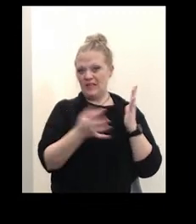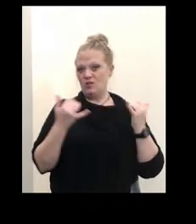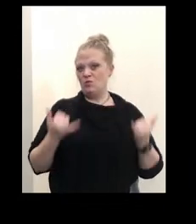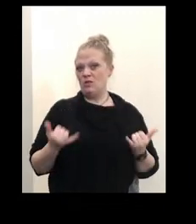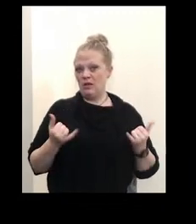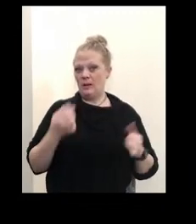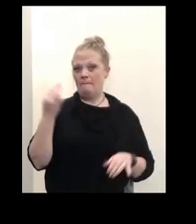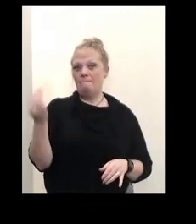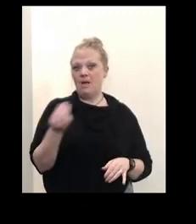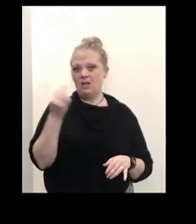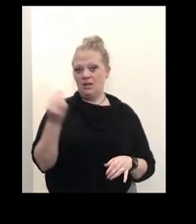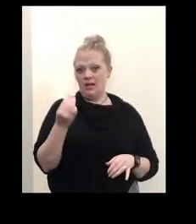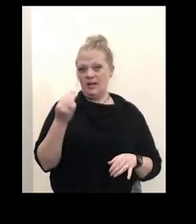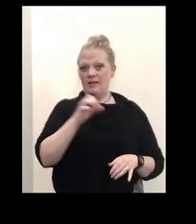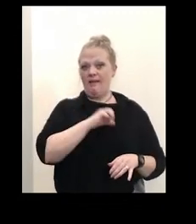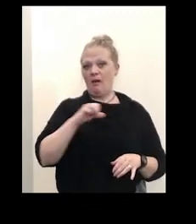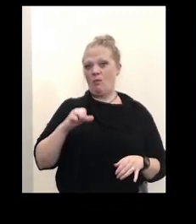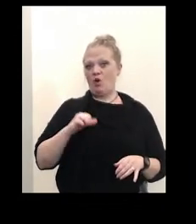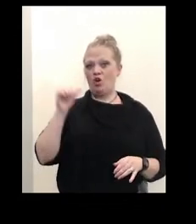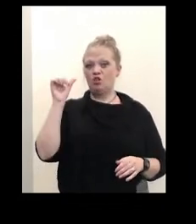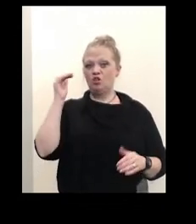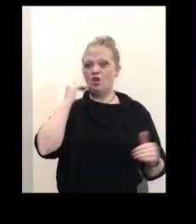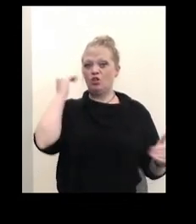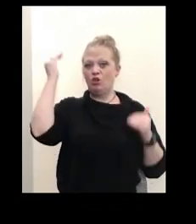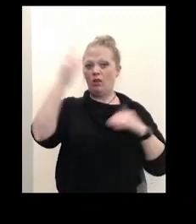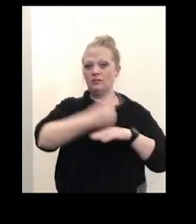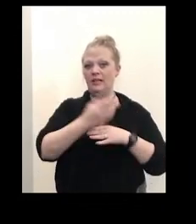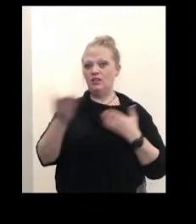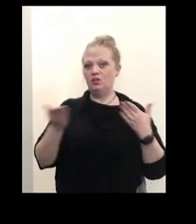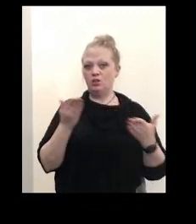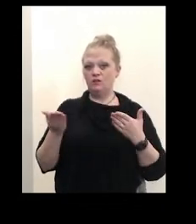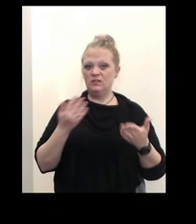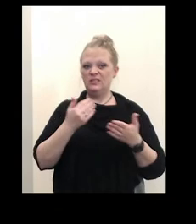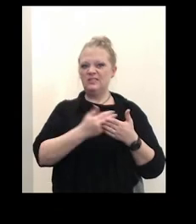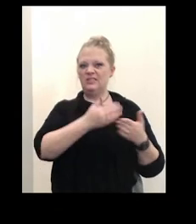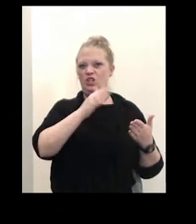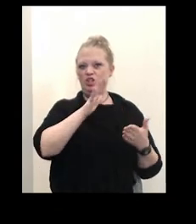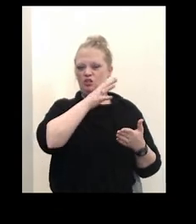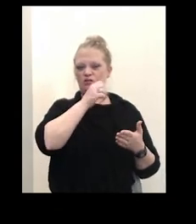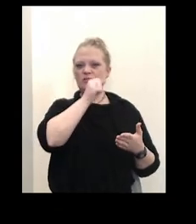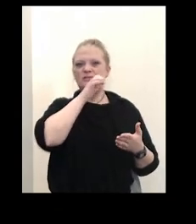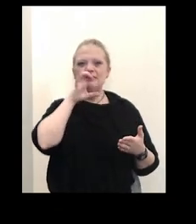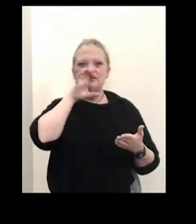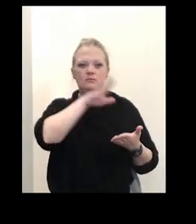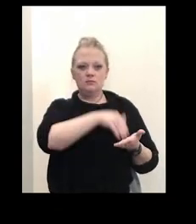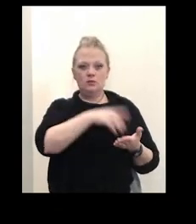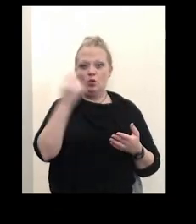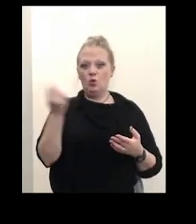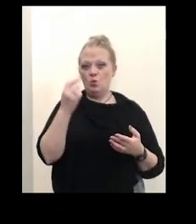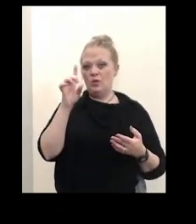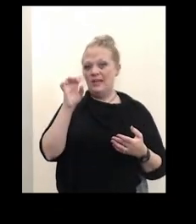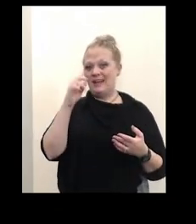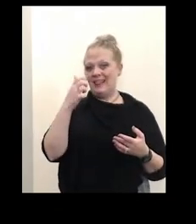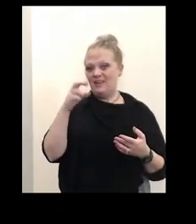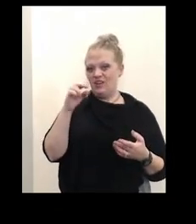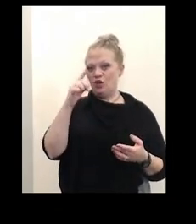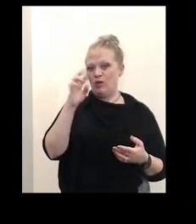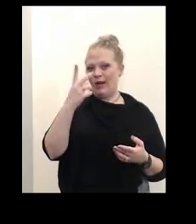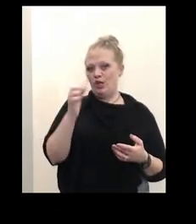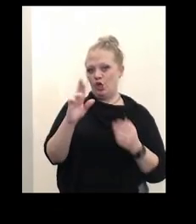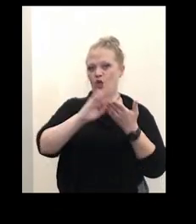Mondays we're at the Amherst Adult Day Services near the Amherst Senior Center. Tuesdays we're at the Delavan Grider Community Center.